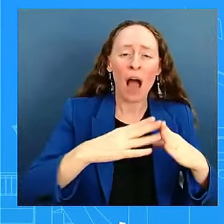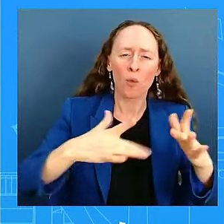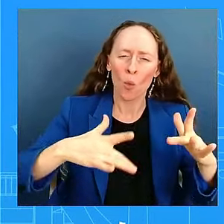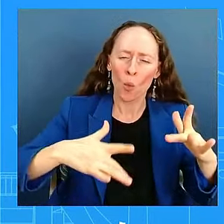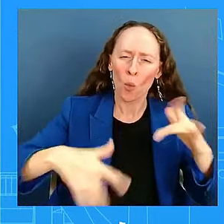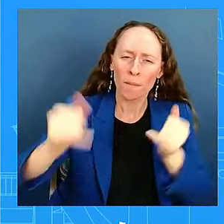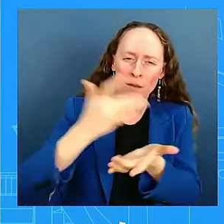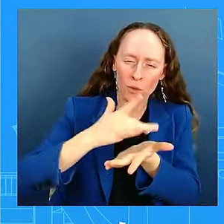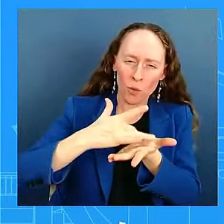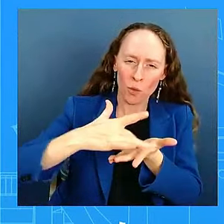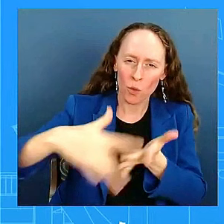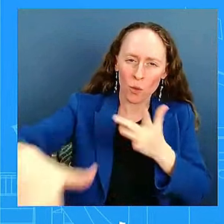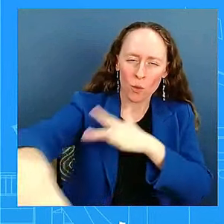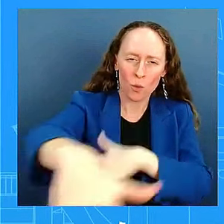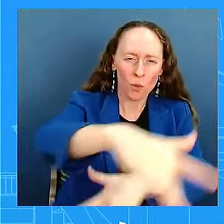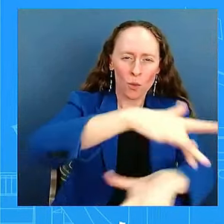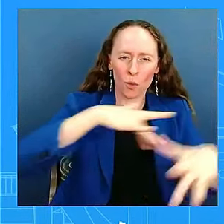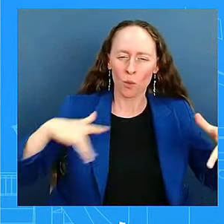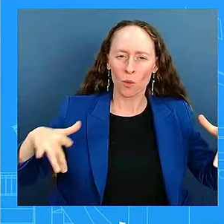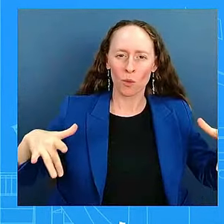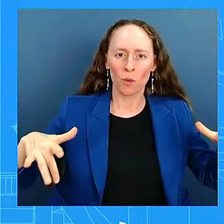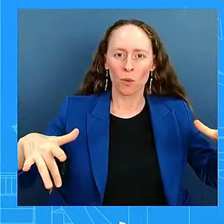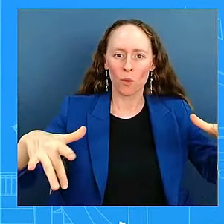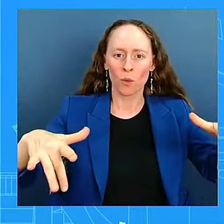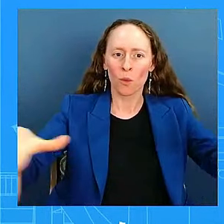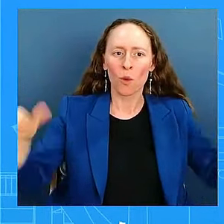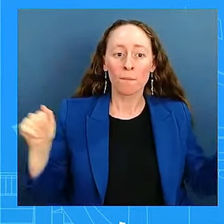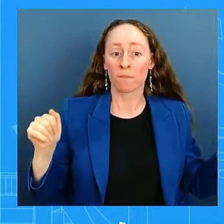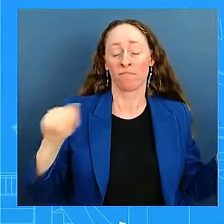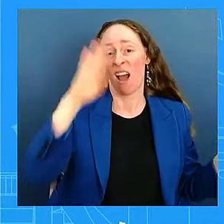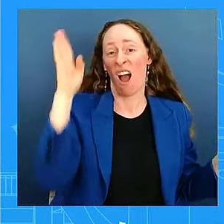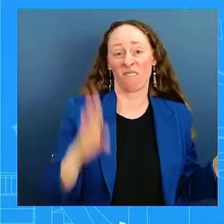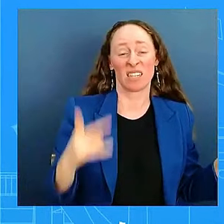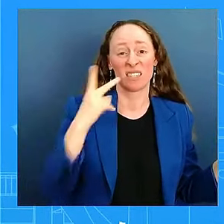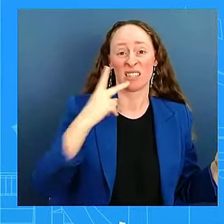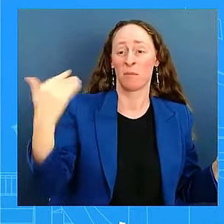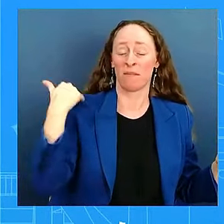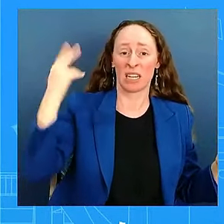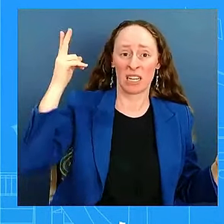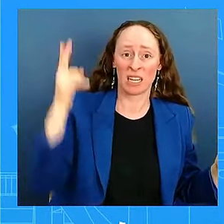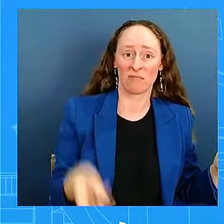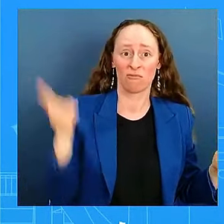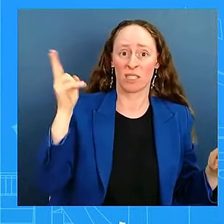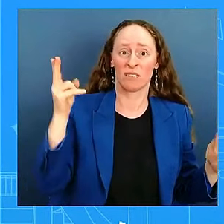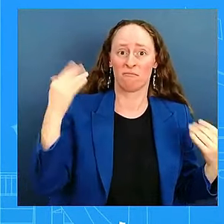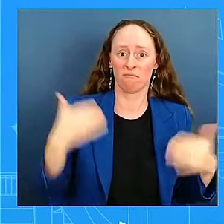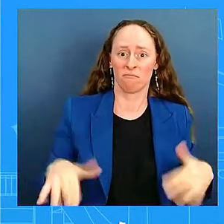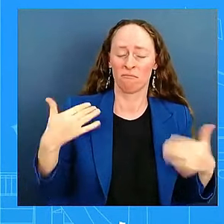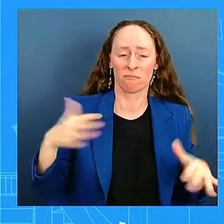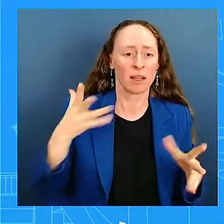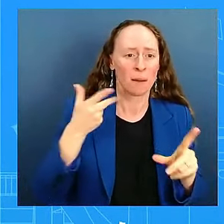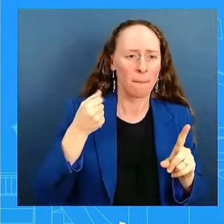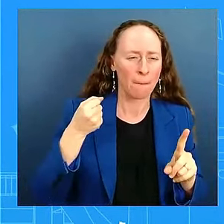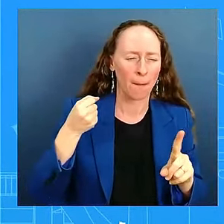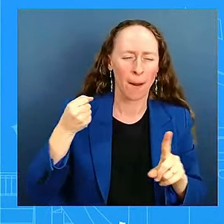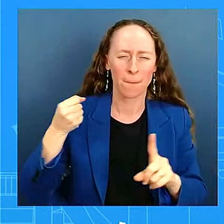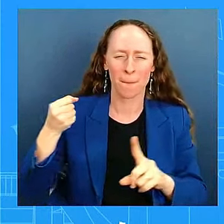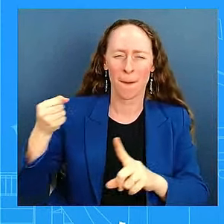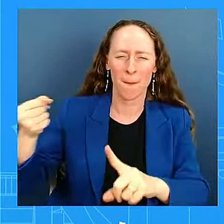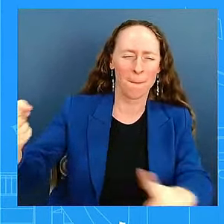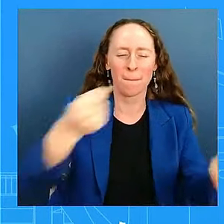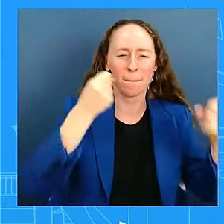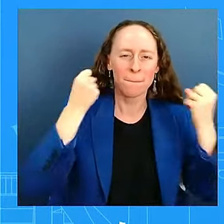historic magnitude. This many states hit this hard. The wind field of the hurricane